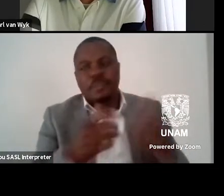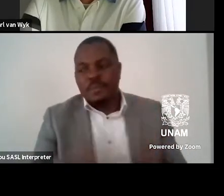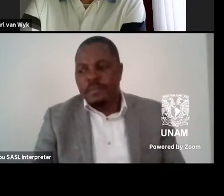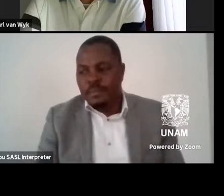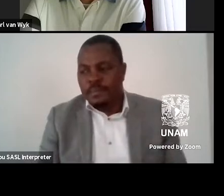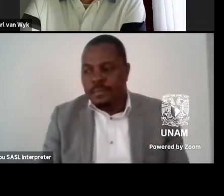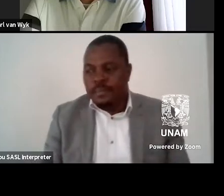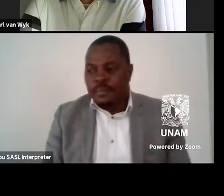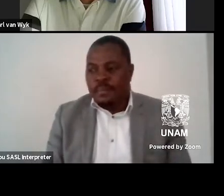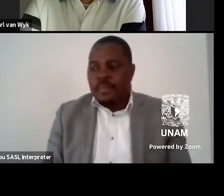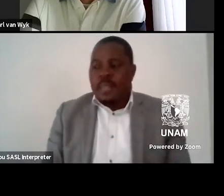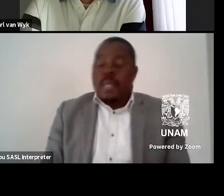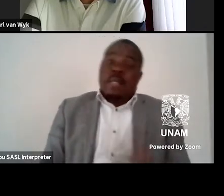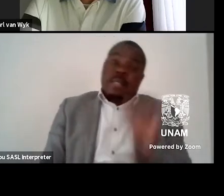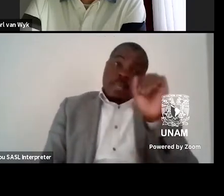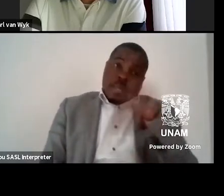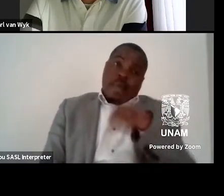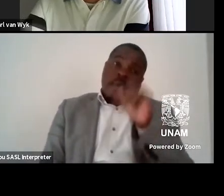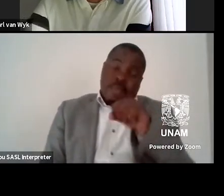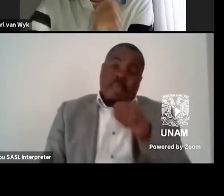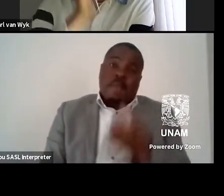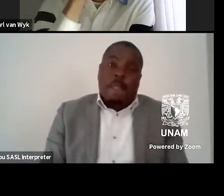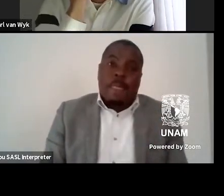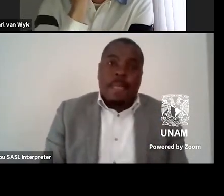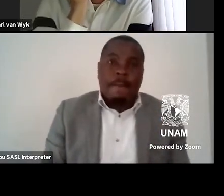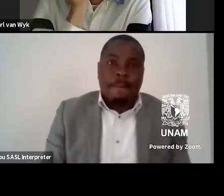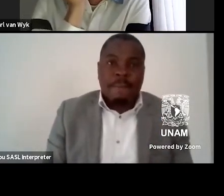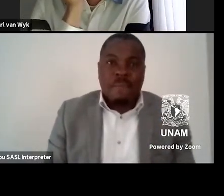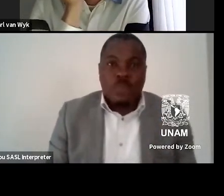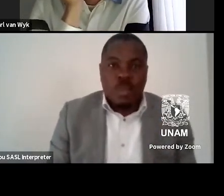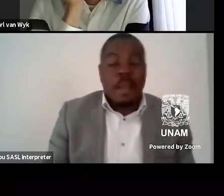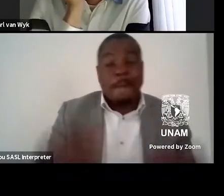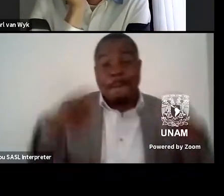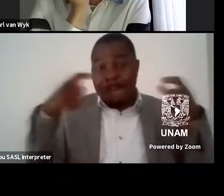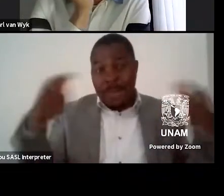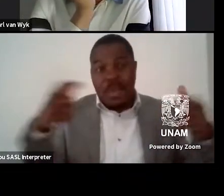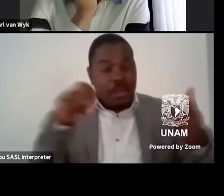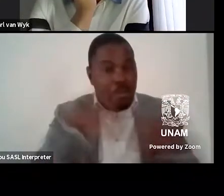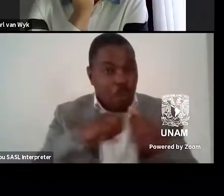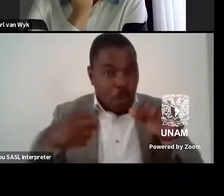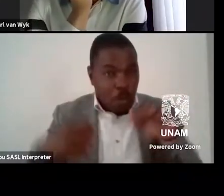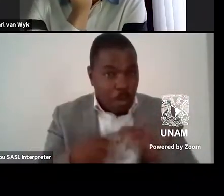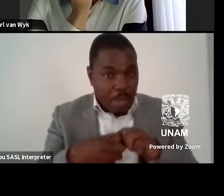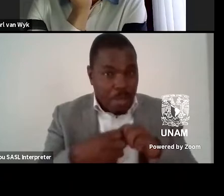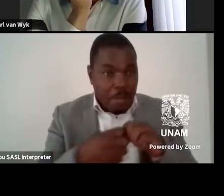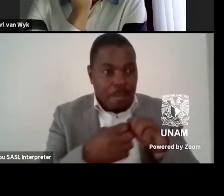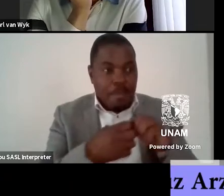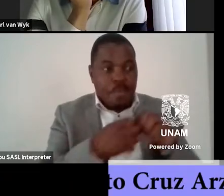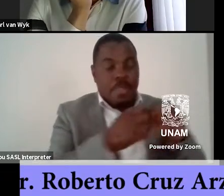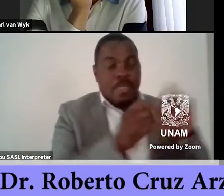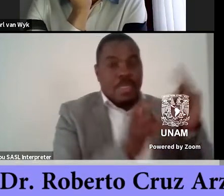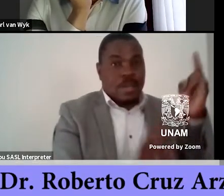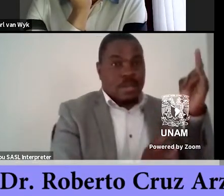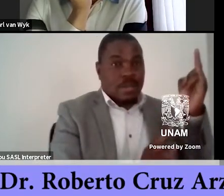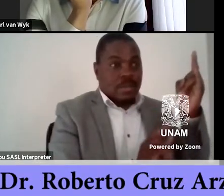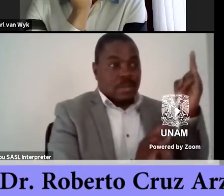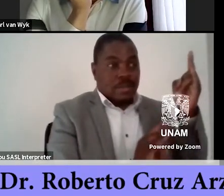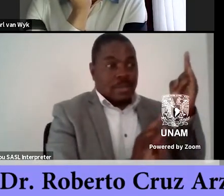Yeah, yeah. Well, the, the main problem, the city is